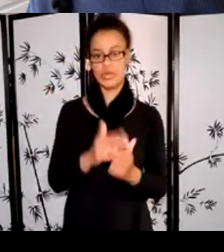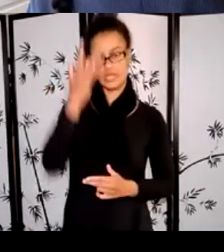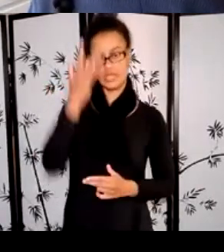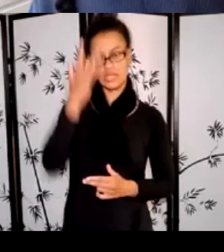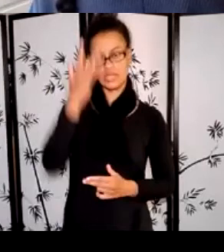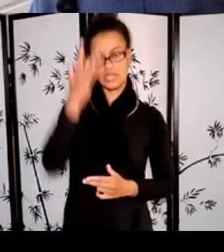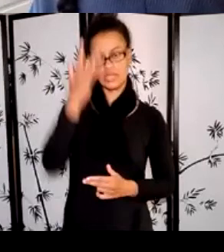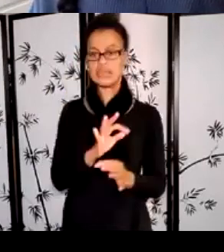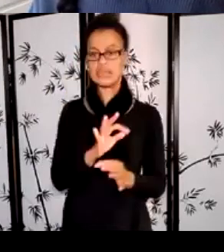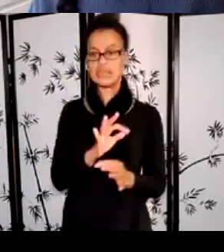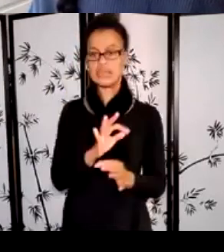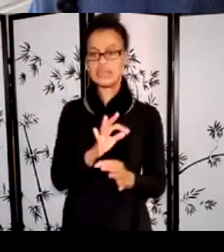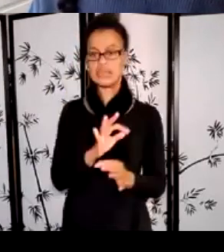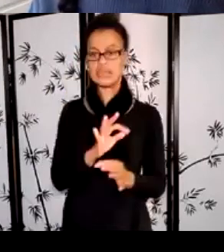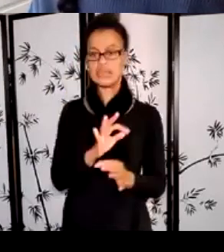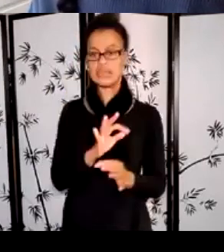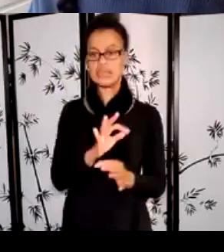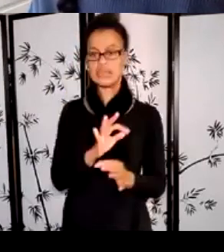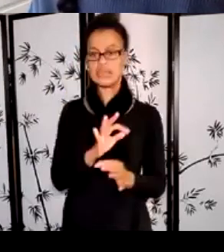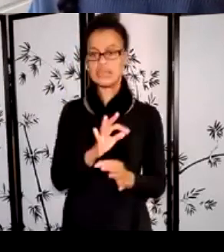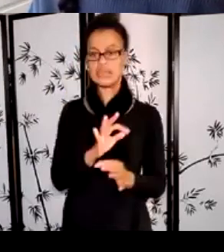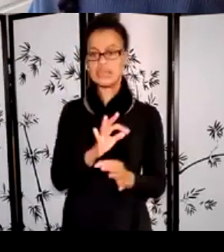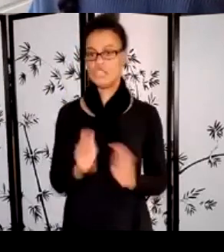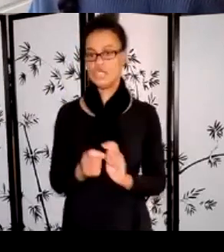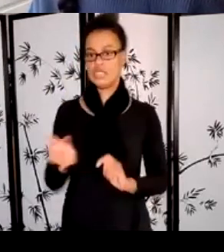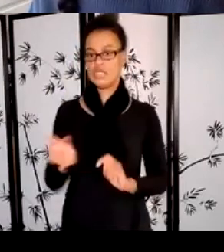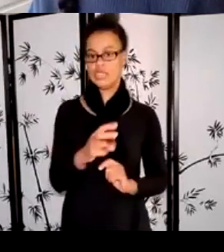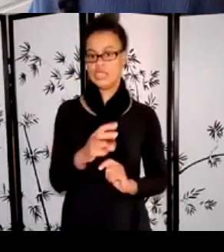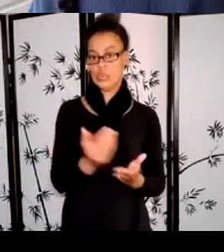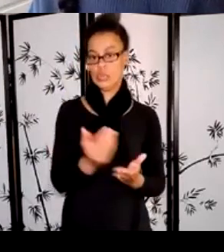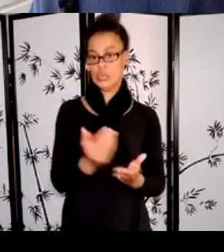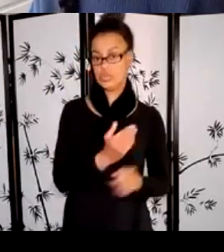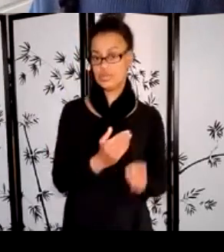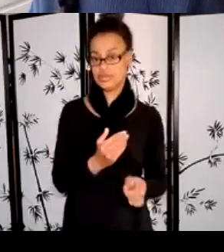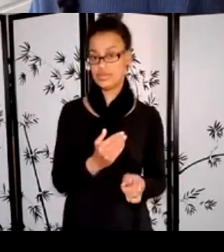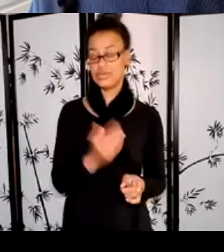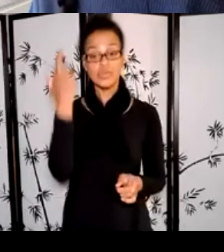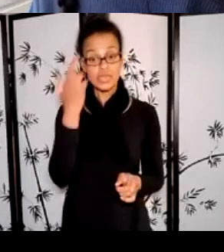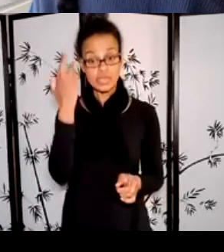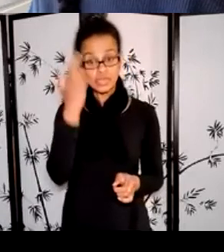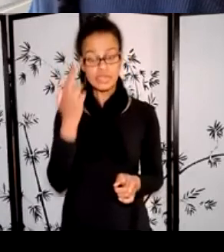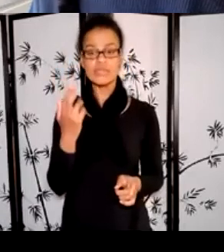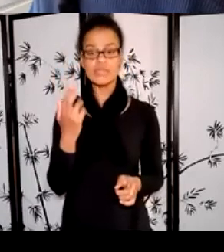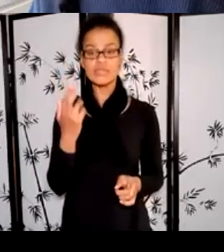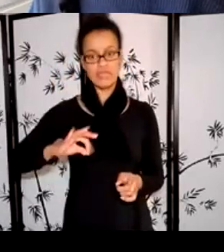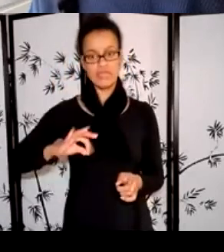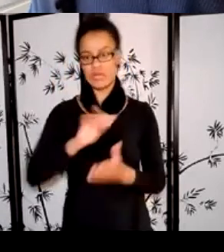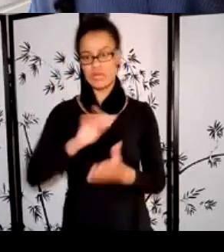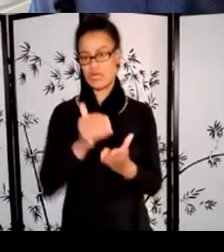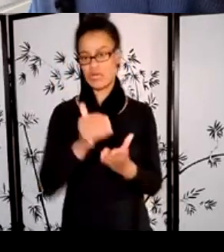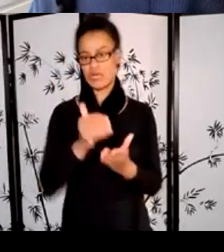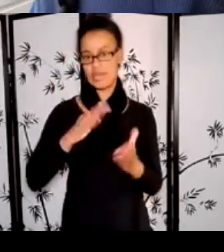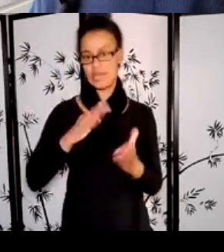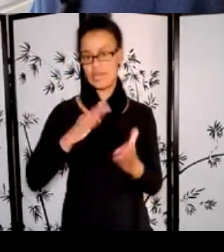for several reasons, all of which we feel will be more beneficial to applicants, assessors, and staff. But it will be a learning